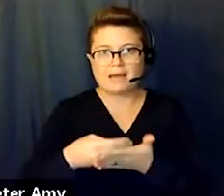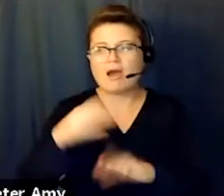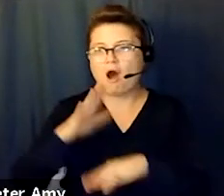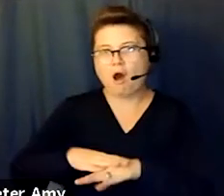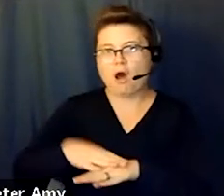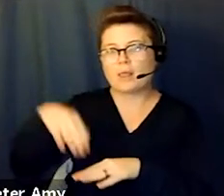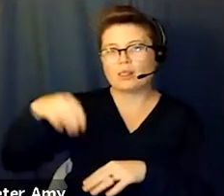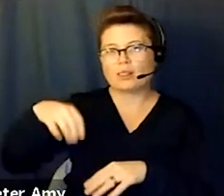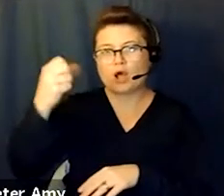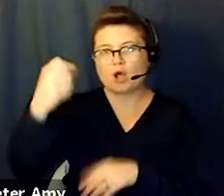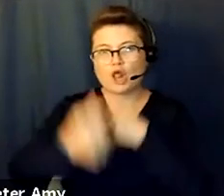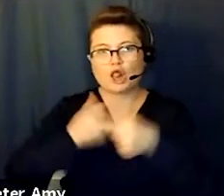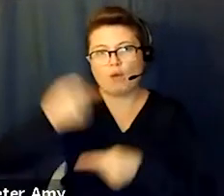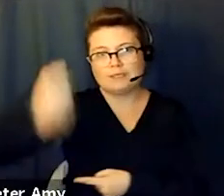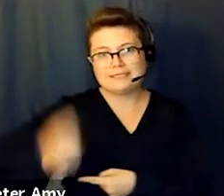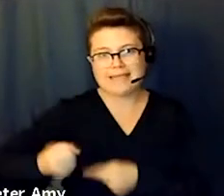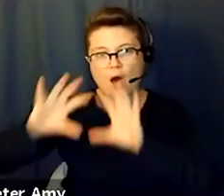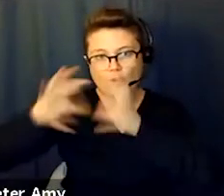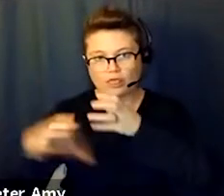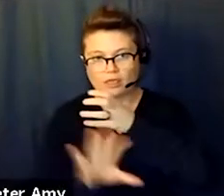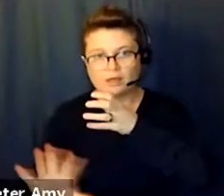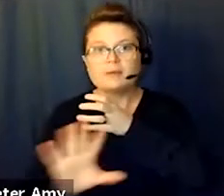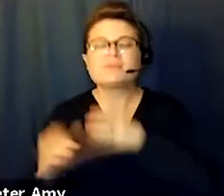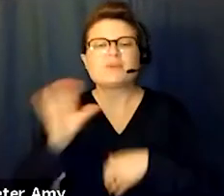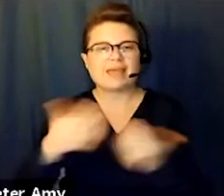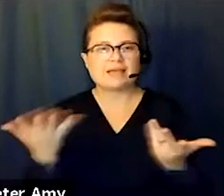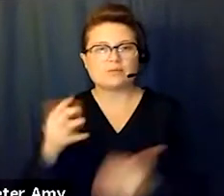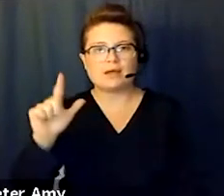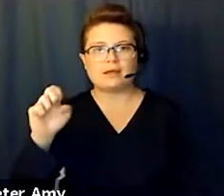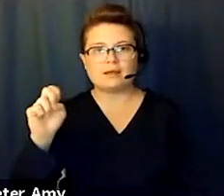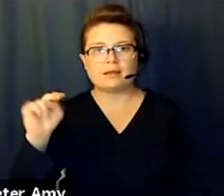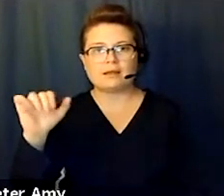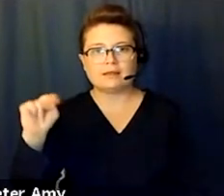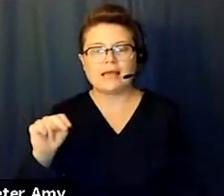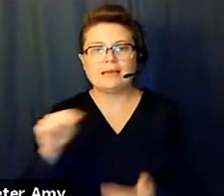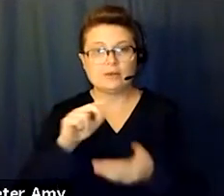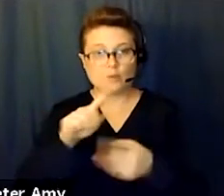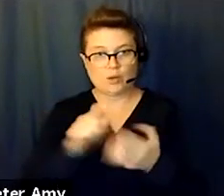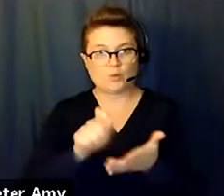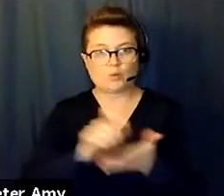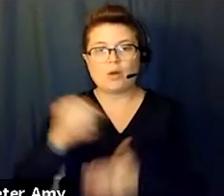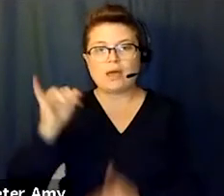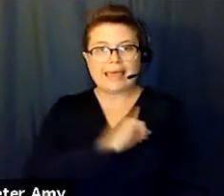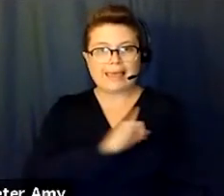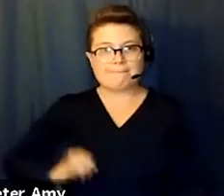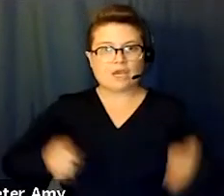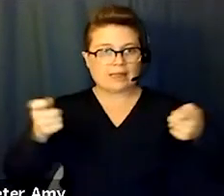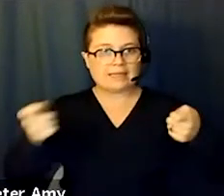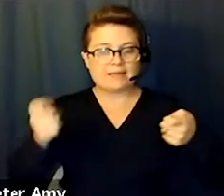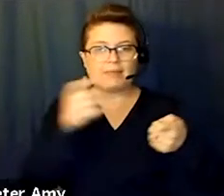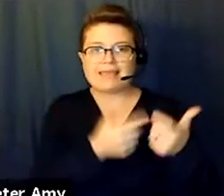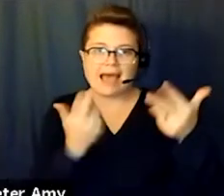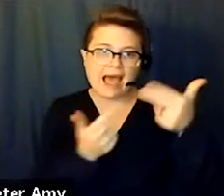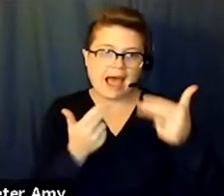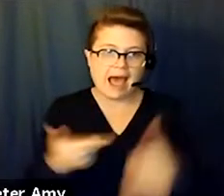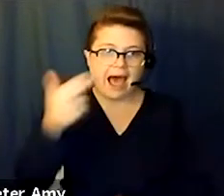And they run the entire world. And this is what Lenin outlined in Imperialism, the Highest Stage of Capitalism. And obviously, the socialist